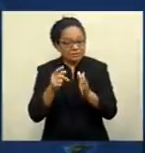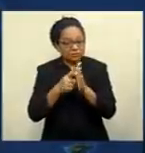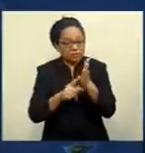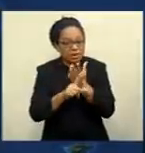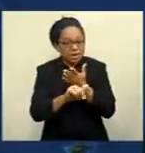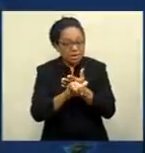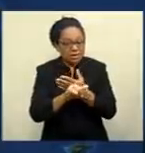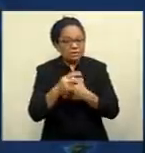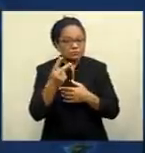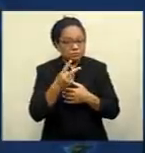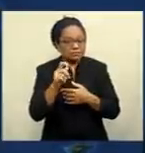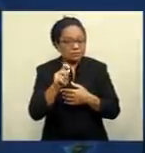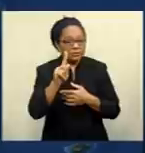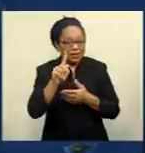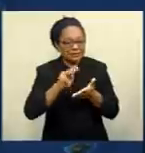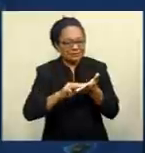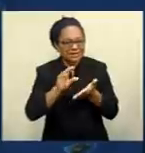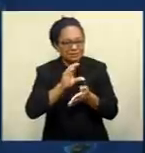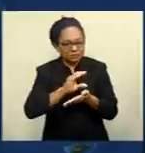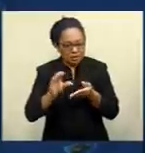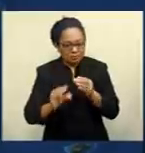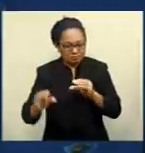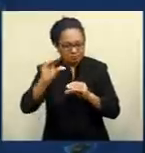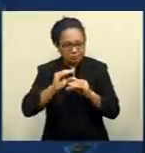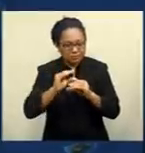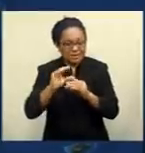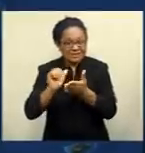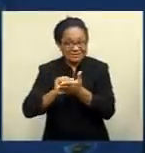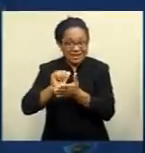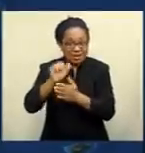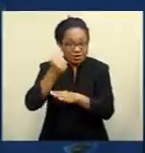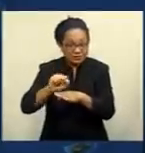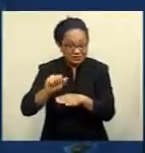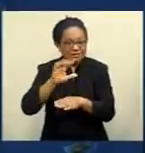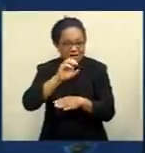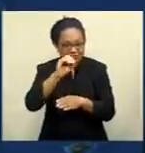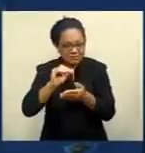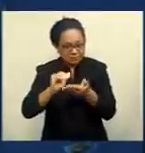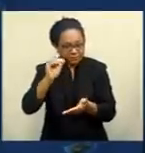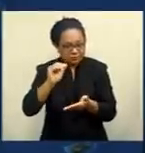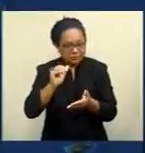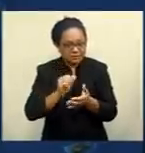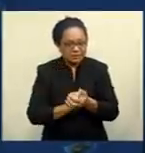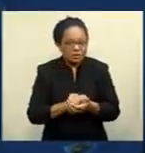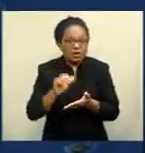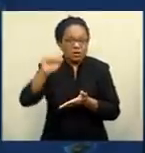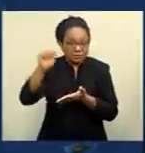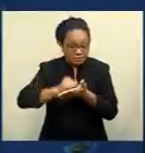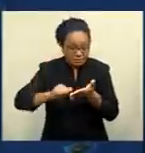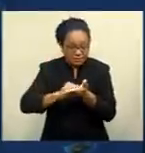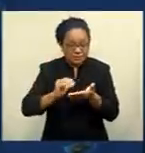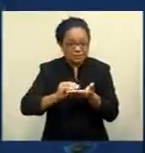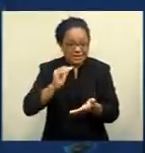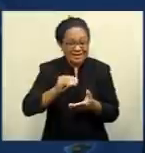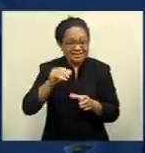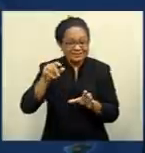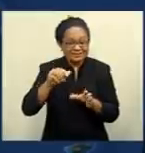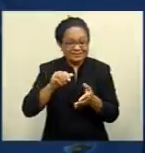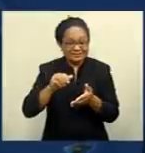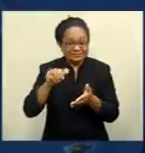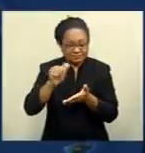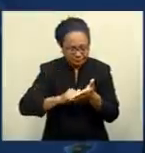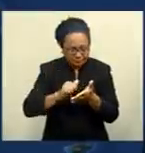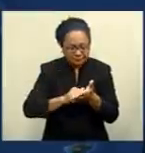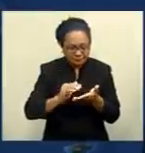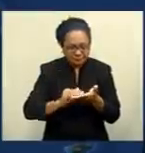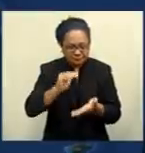.1 billion surplus. Their exports rose 5 percent, while imports were up 3 percent on a month-on-month basis. However,